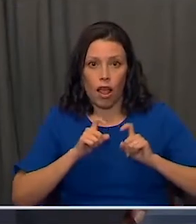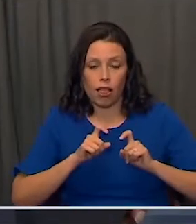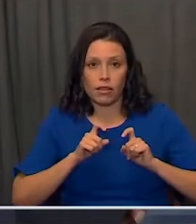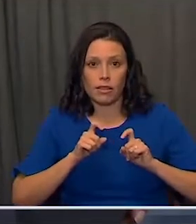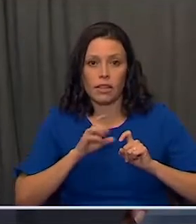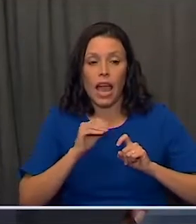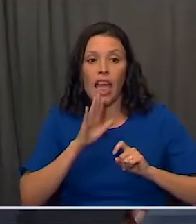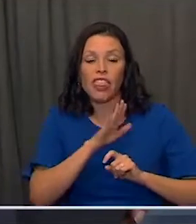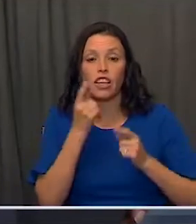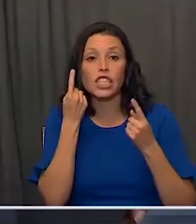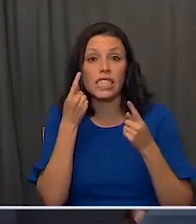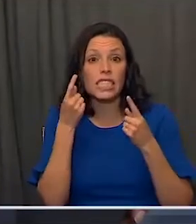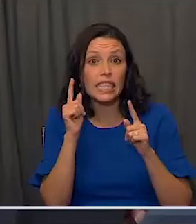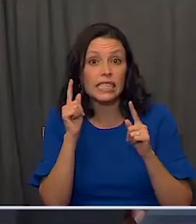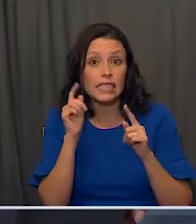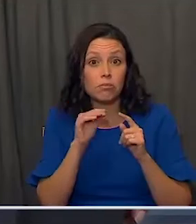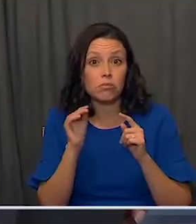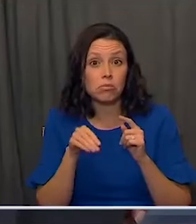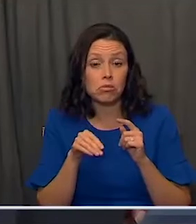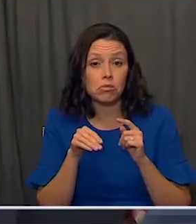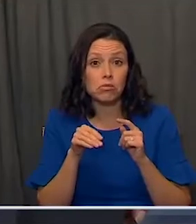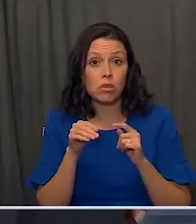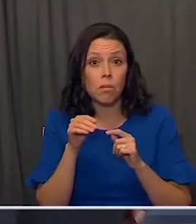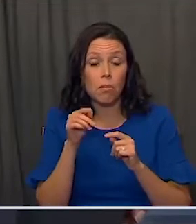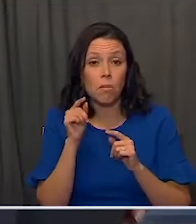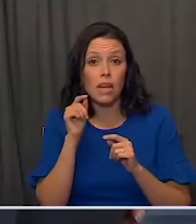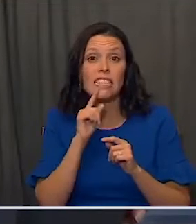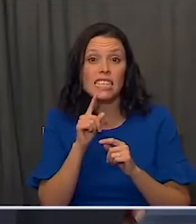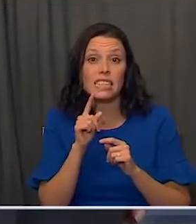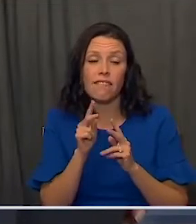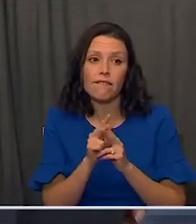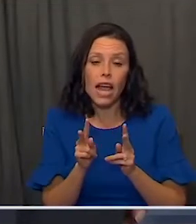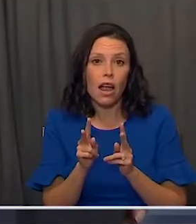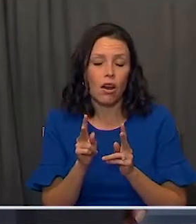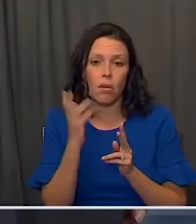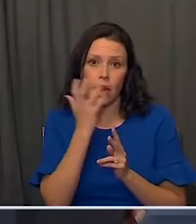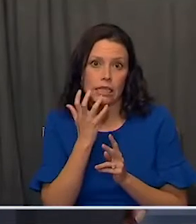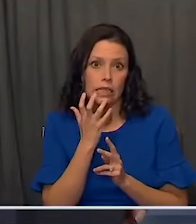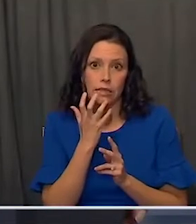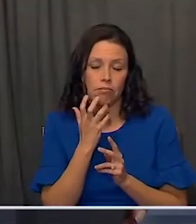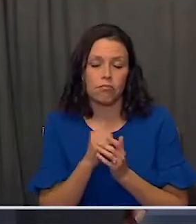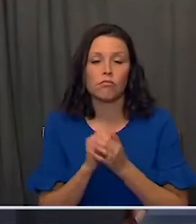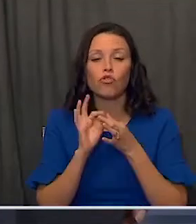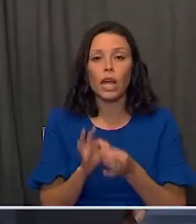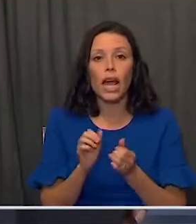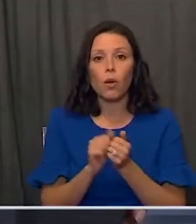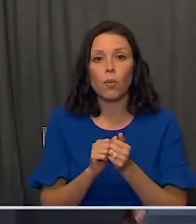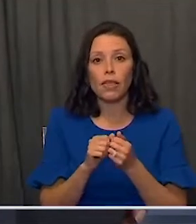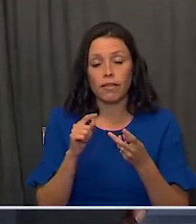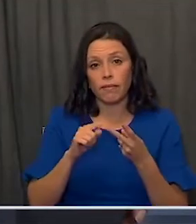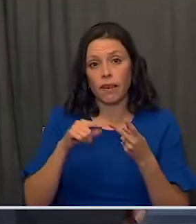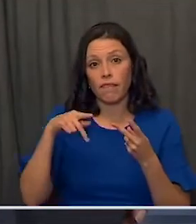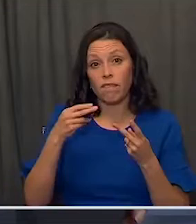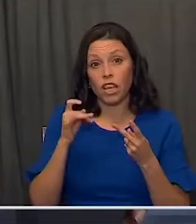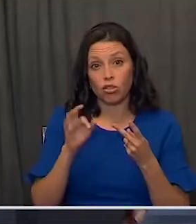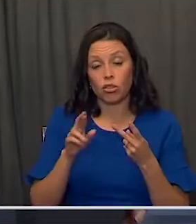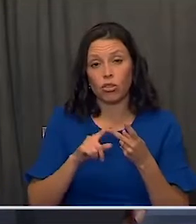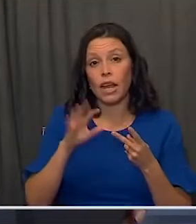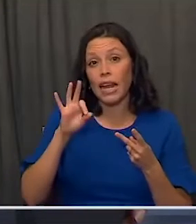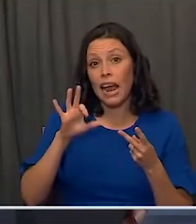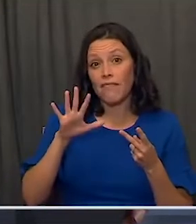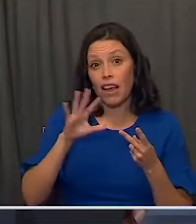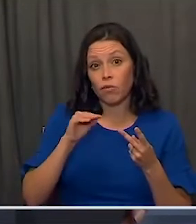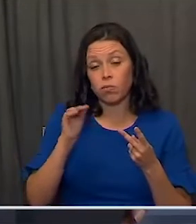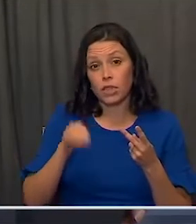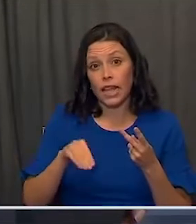the efficacious vaccine efficacy point is extraordinary. With regard to Pfizer, it was 95